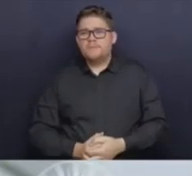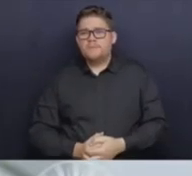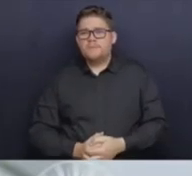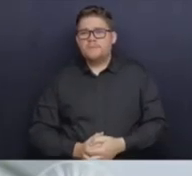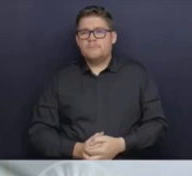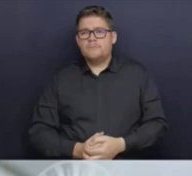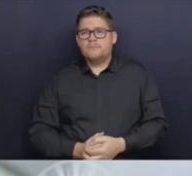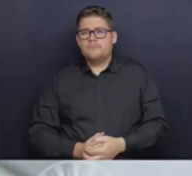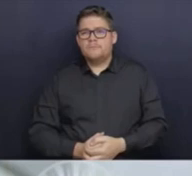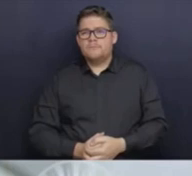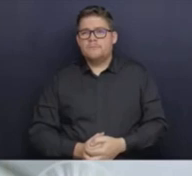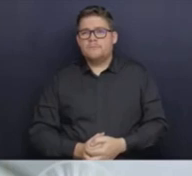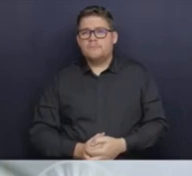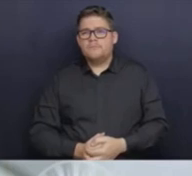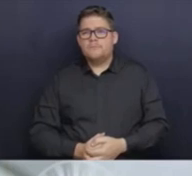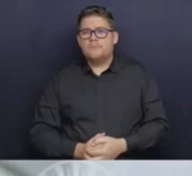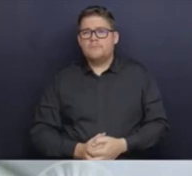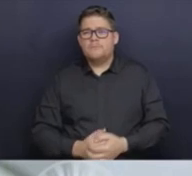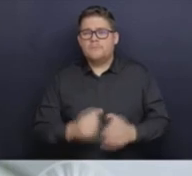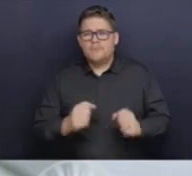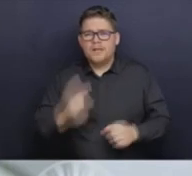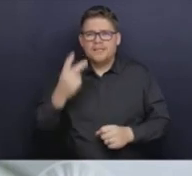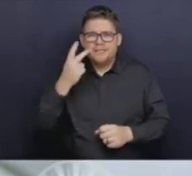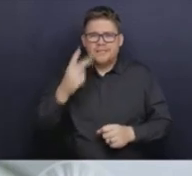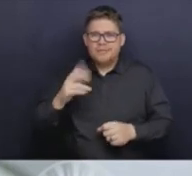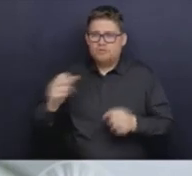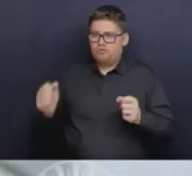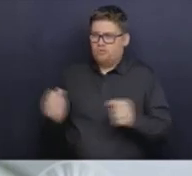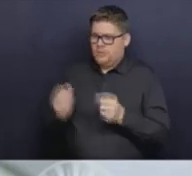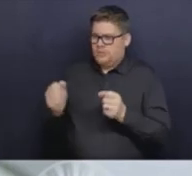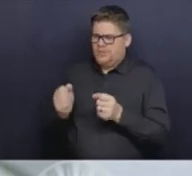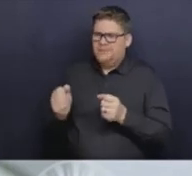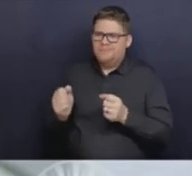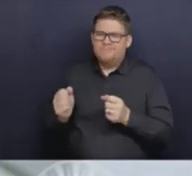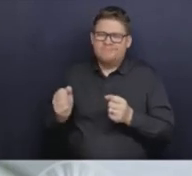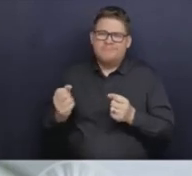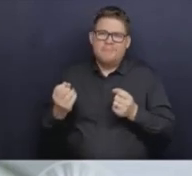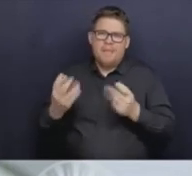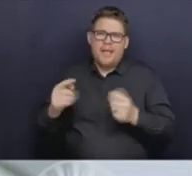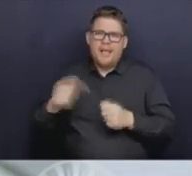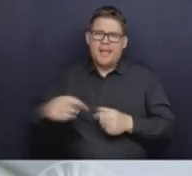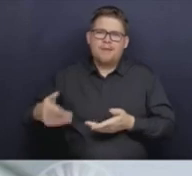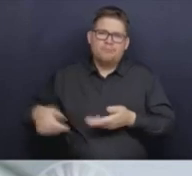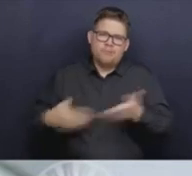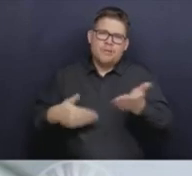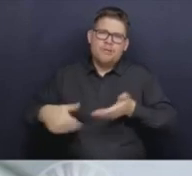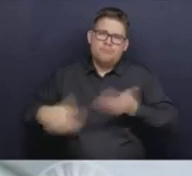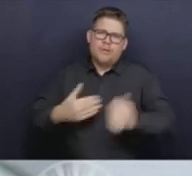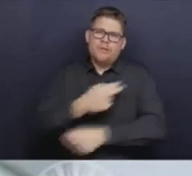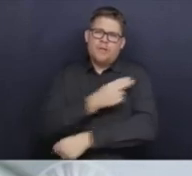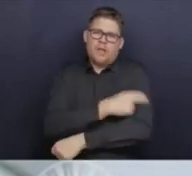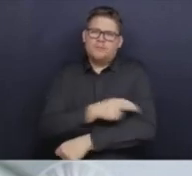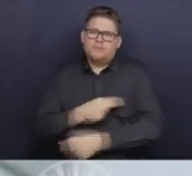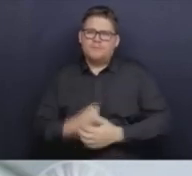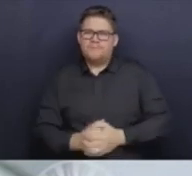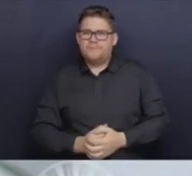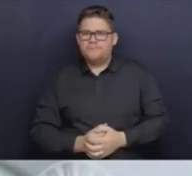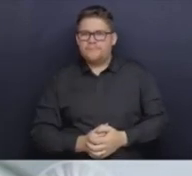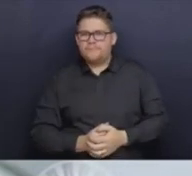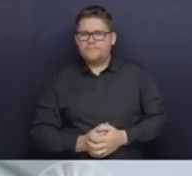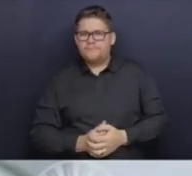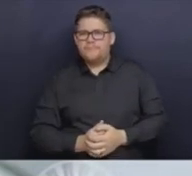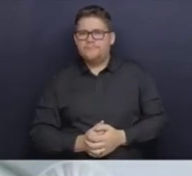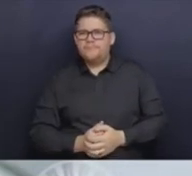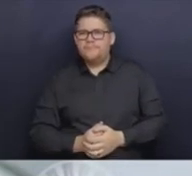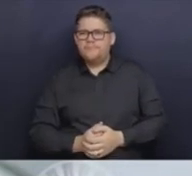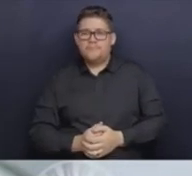this time of year, we would see a lot of other reasons why people start going into our hospitals. Sometimes for delayed care, sometimes